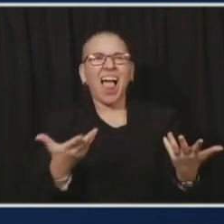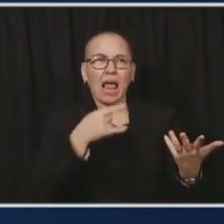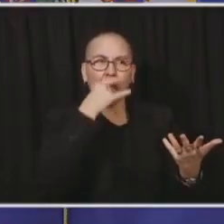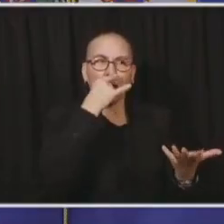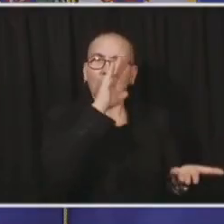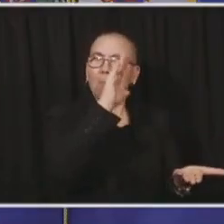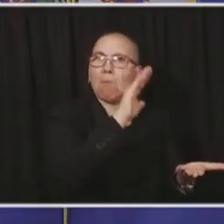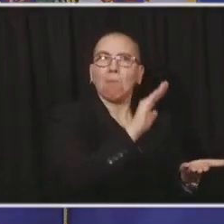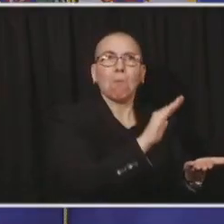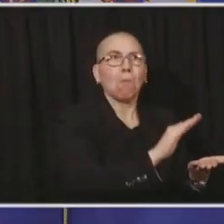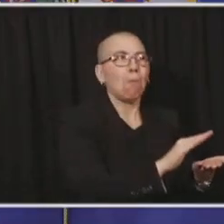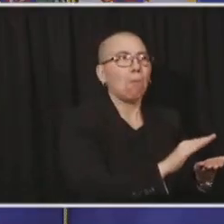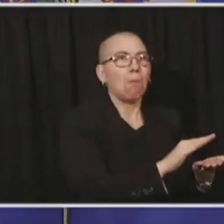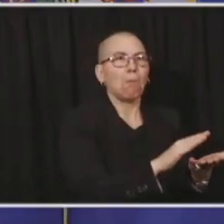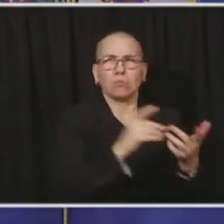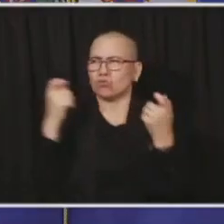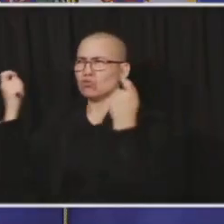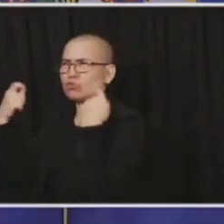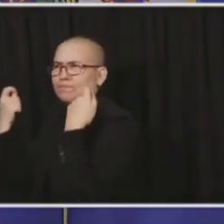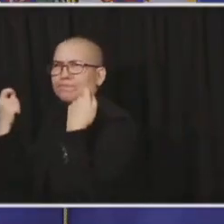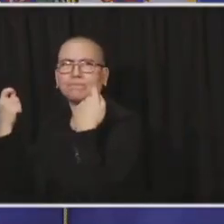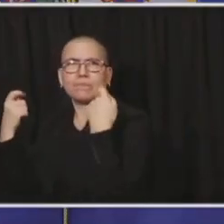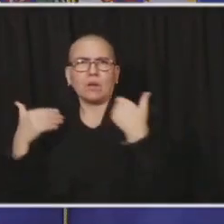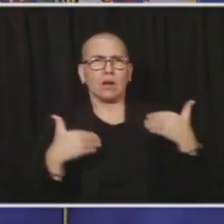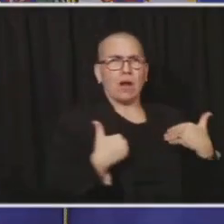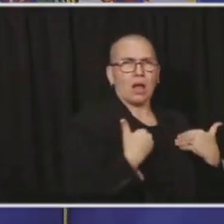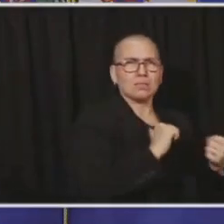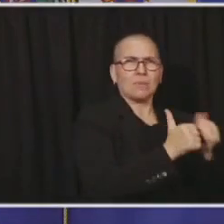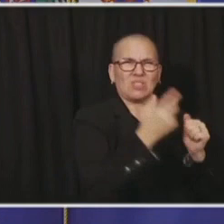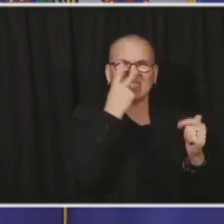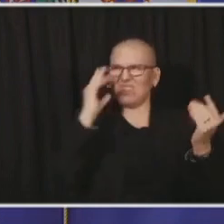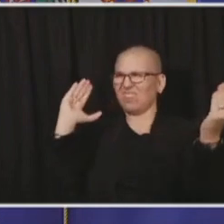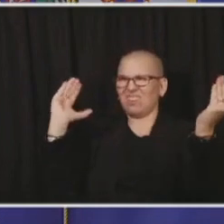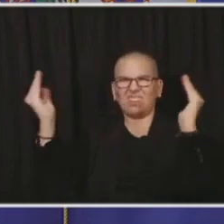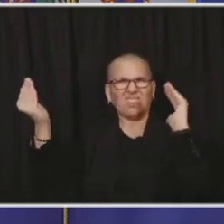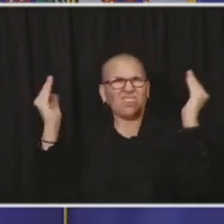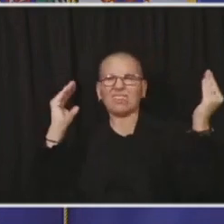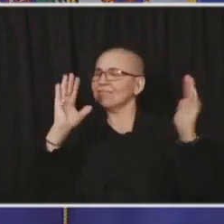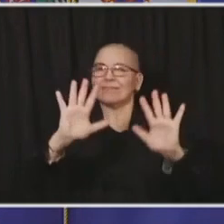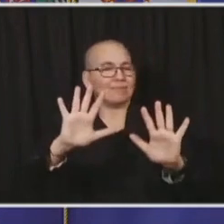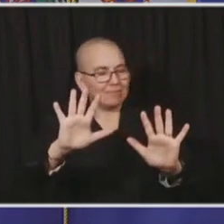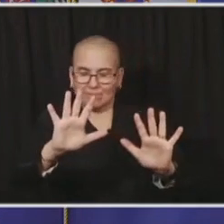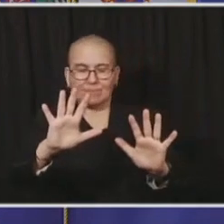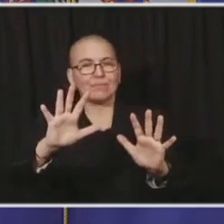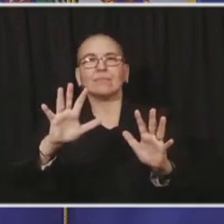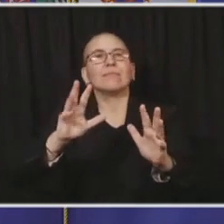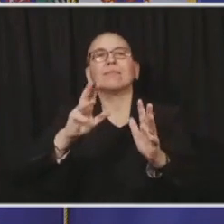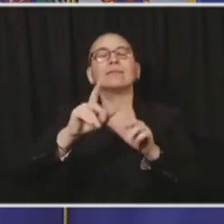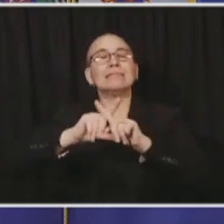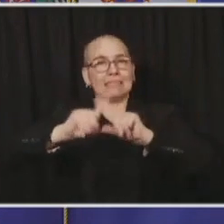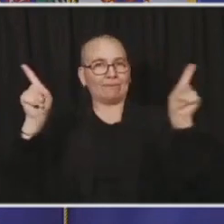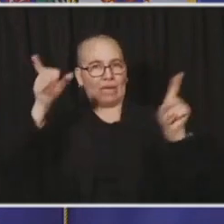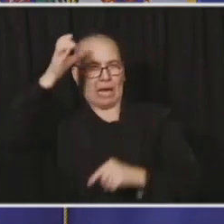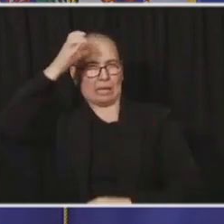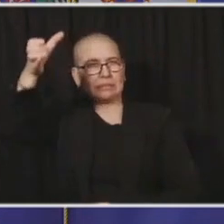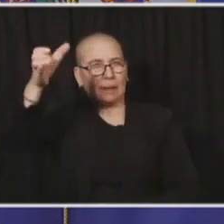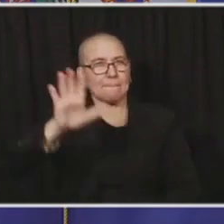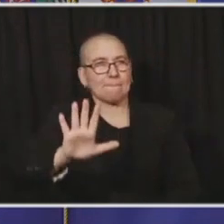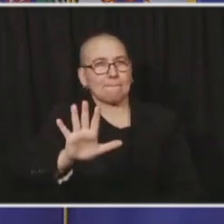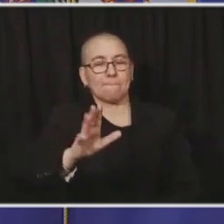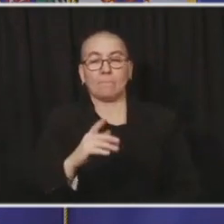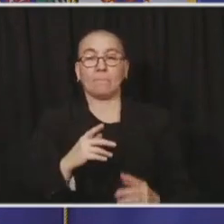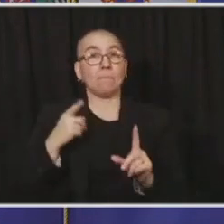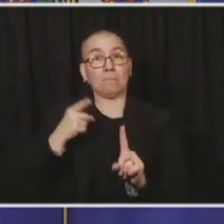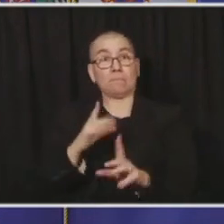sports? One of the things is, is the first one, you have people separated, you have an individual, you have them masked for a shorter period of time,